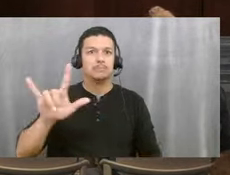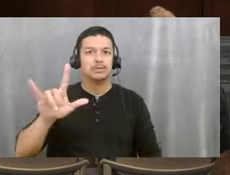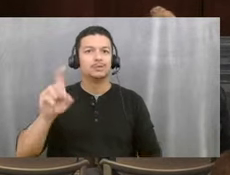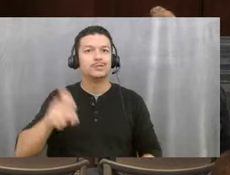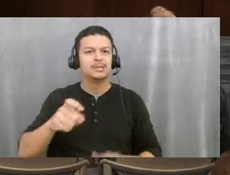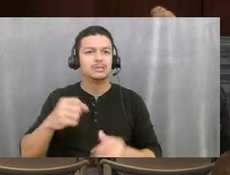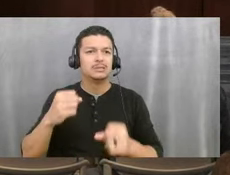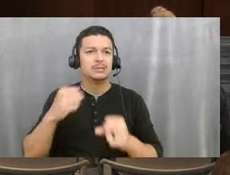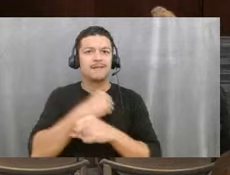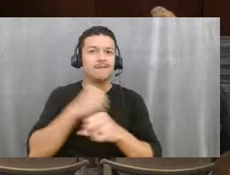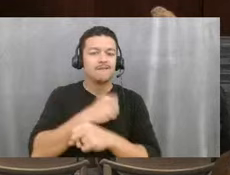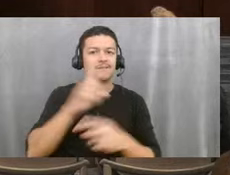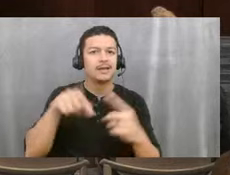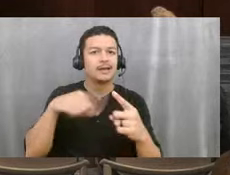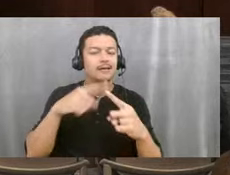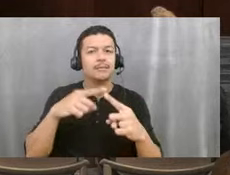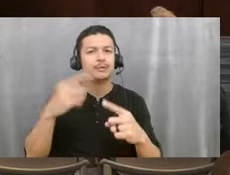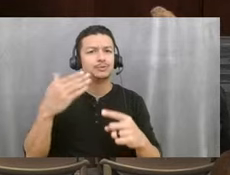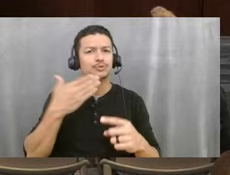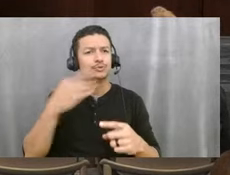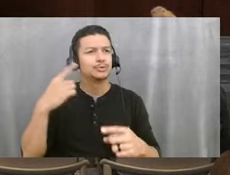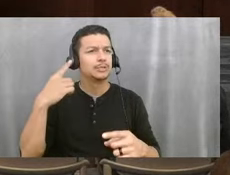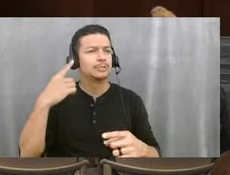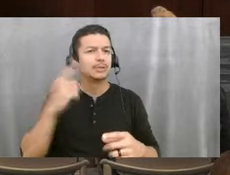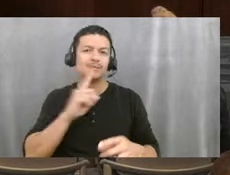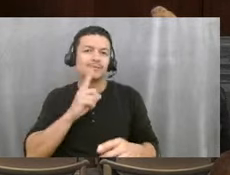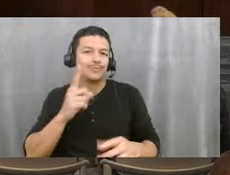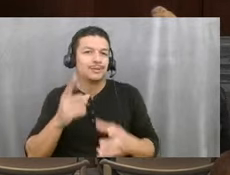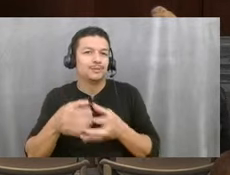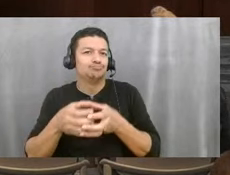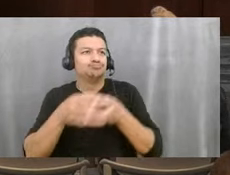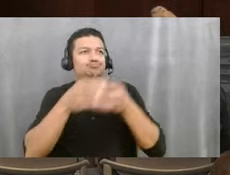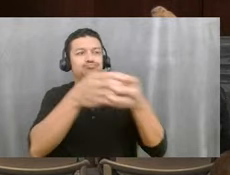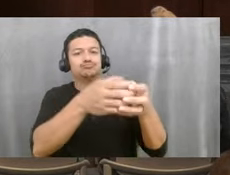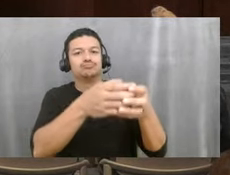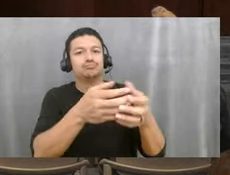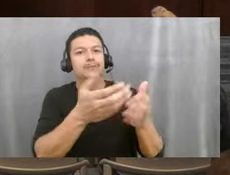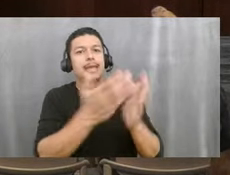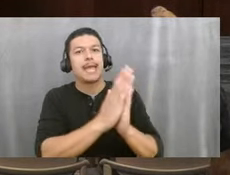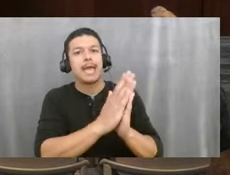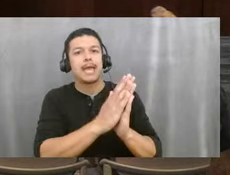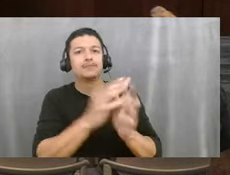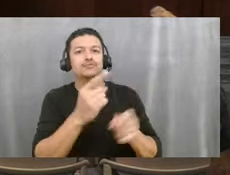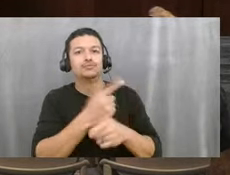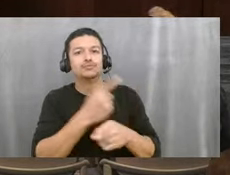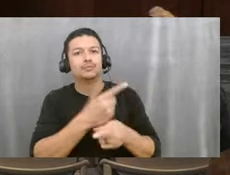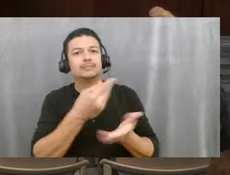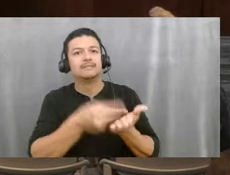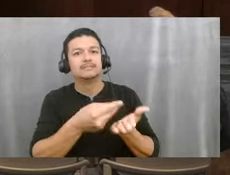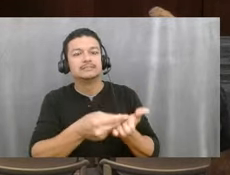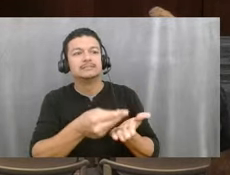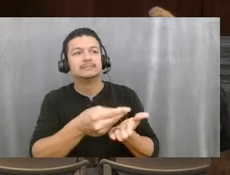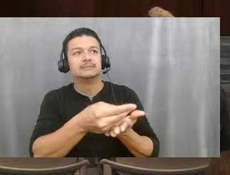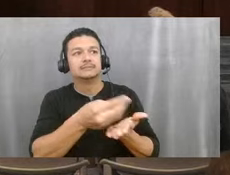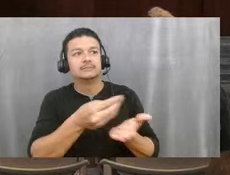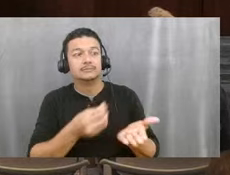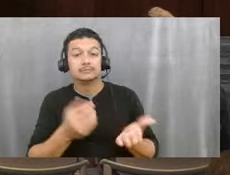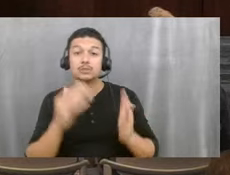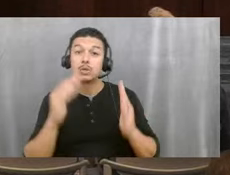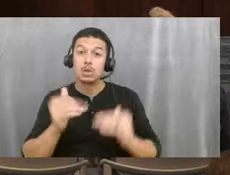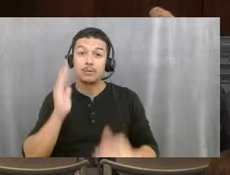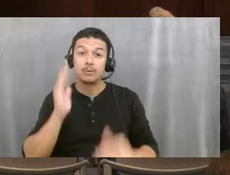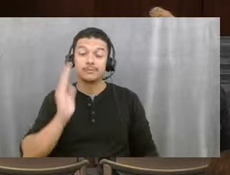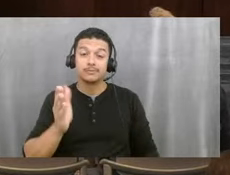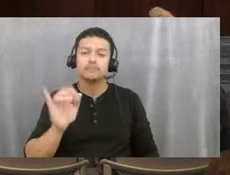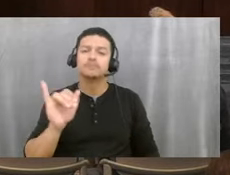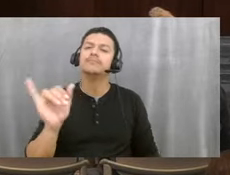that we were really just going up there and asking for appropriation. So hopefully we will get some of that. I also